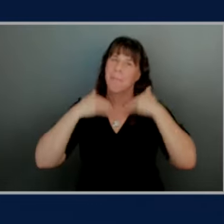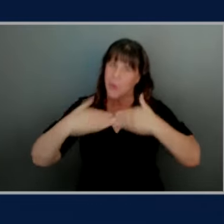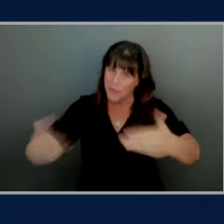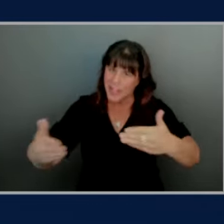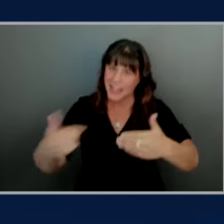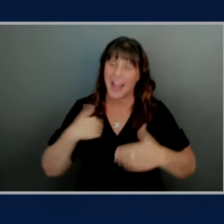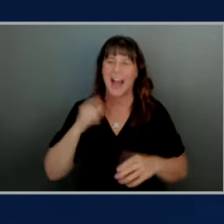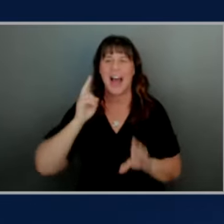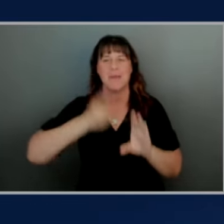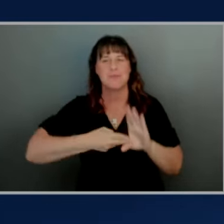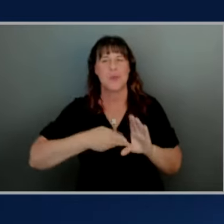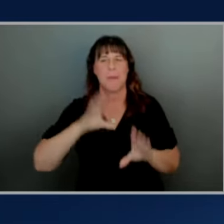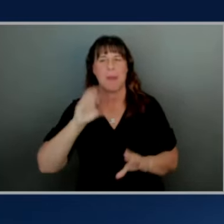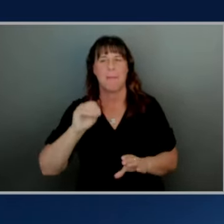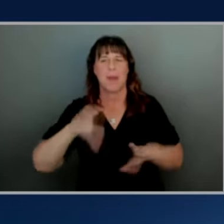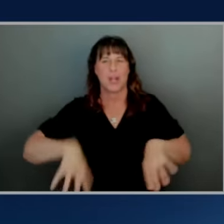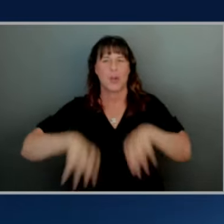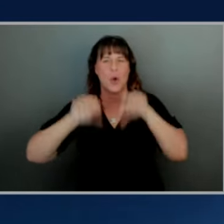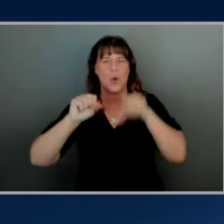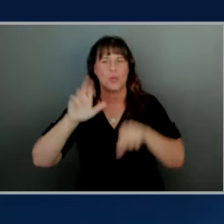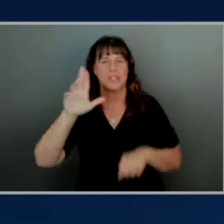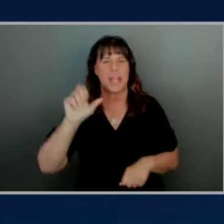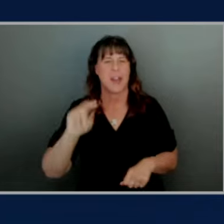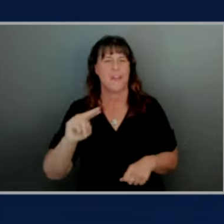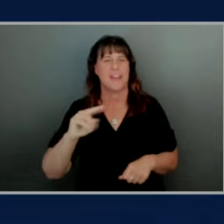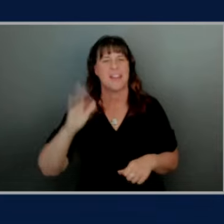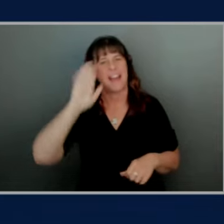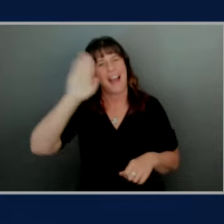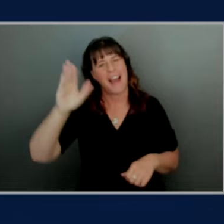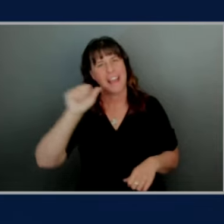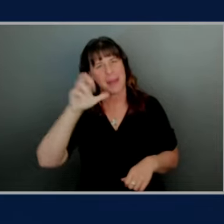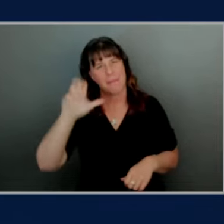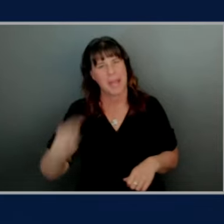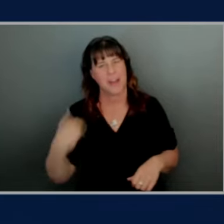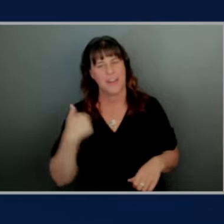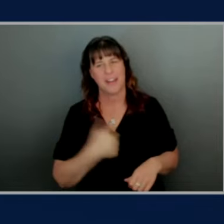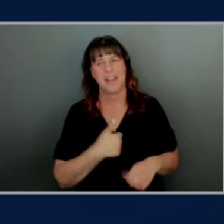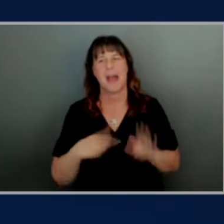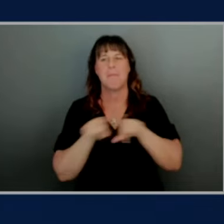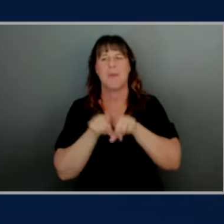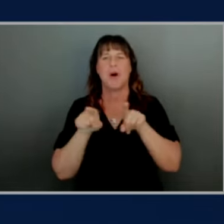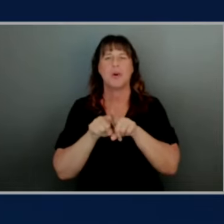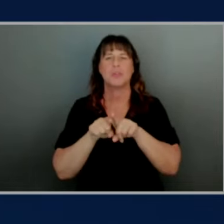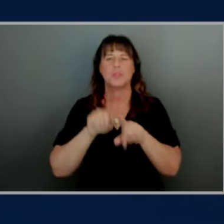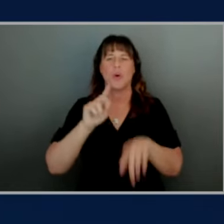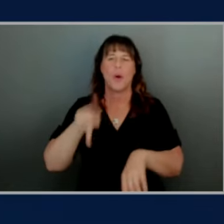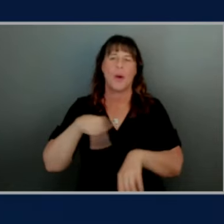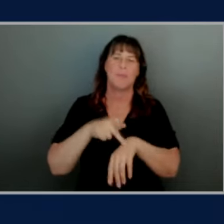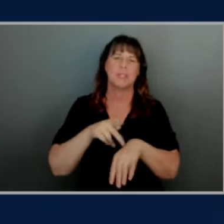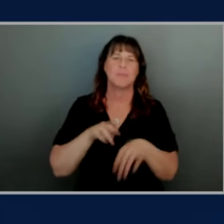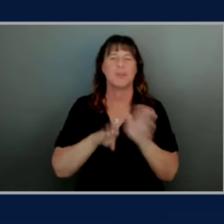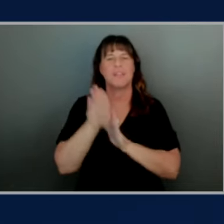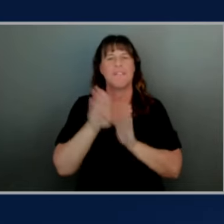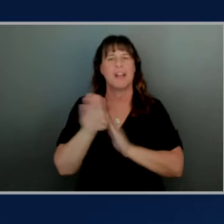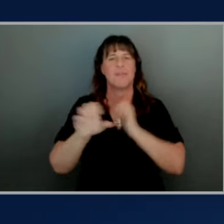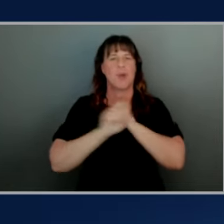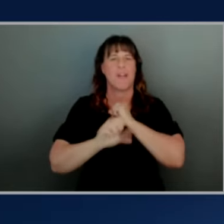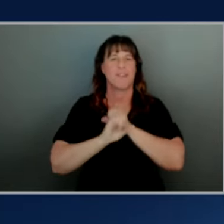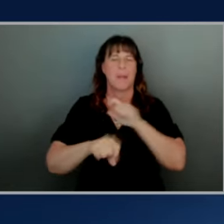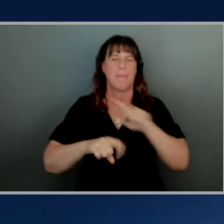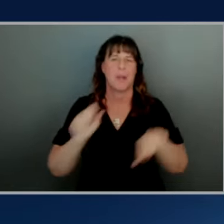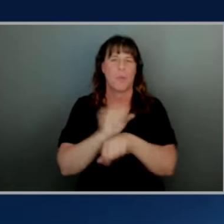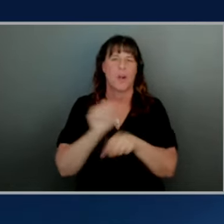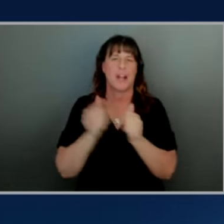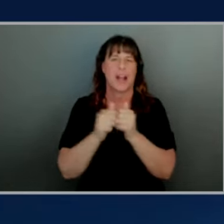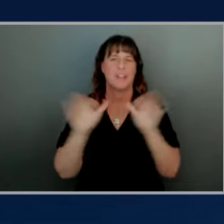by my co-host Aaron hunter please hi I'm Aaron hunter I am also a principal developer advocate but I work on the training certification team and